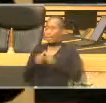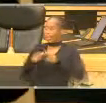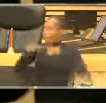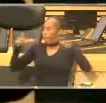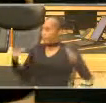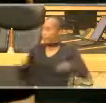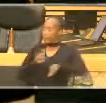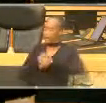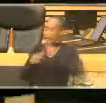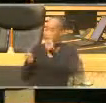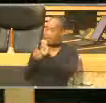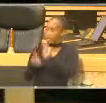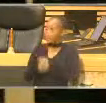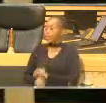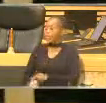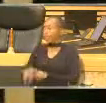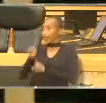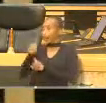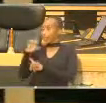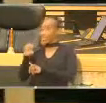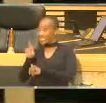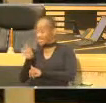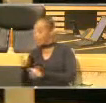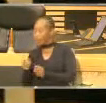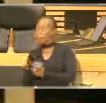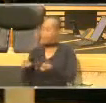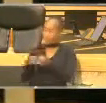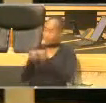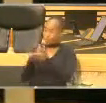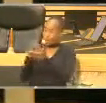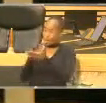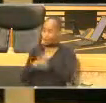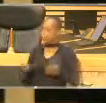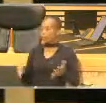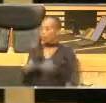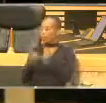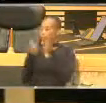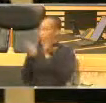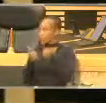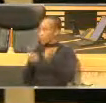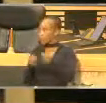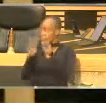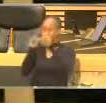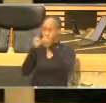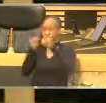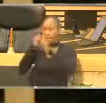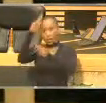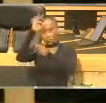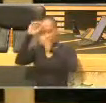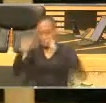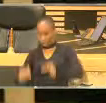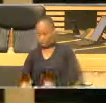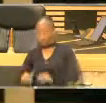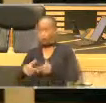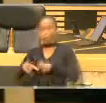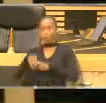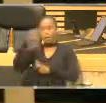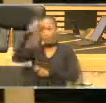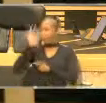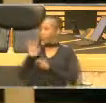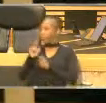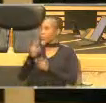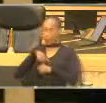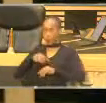MD of MBSA, we shared these challenges. They cut across from national government to local government. And we